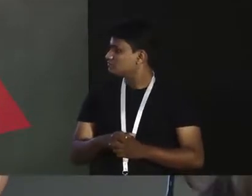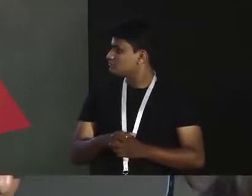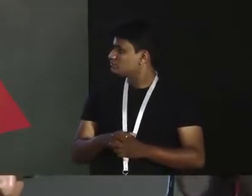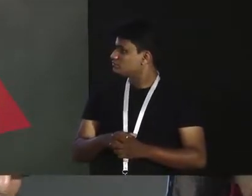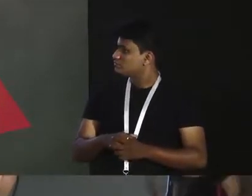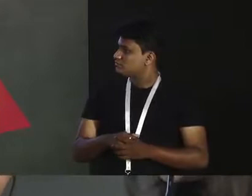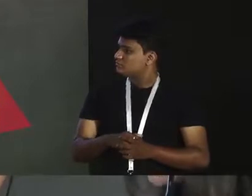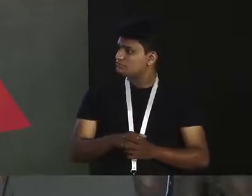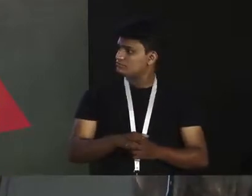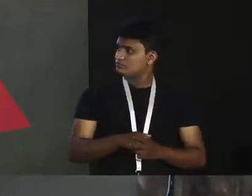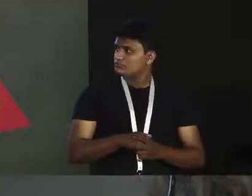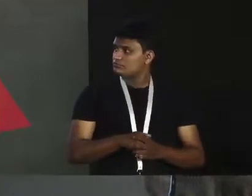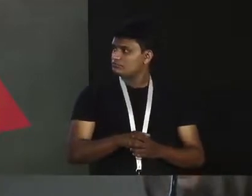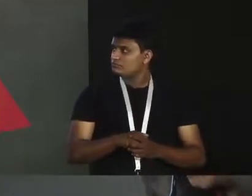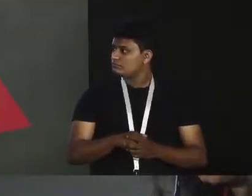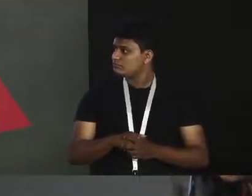Which one is this? Crocodile.